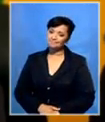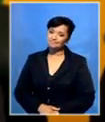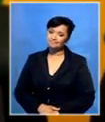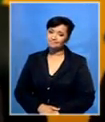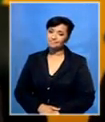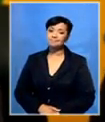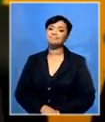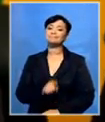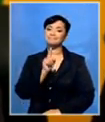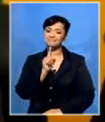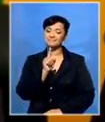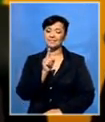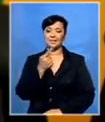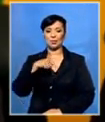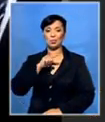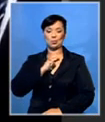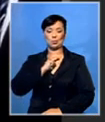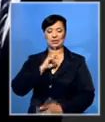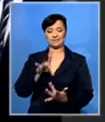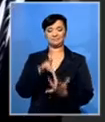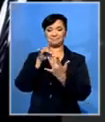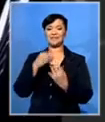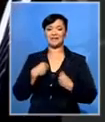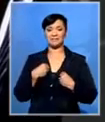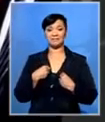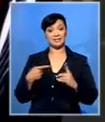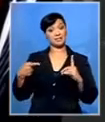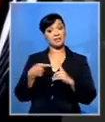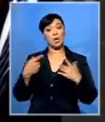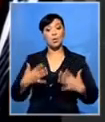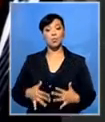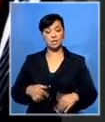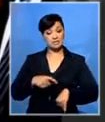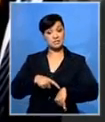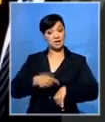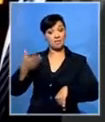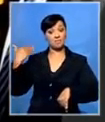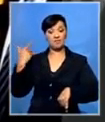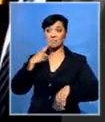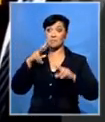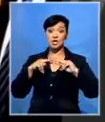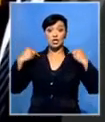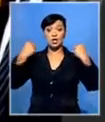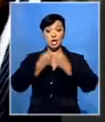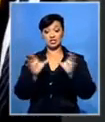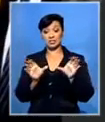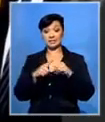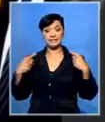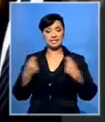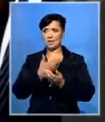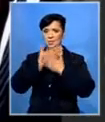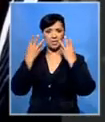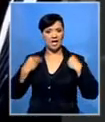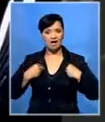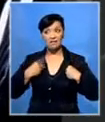the first thing that stands out. Kalamazoo was of a time when there was no national team and where